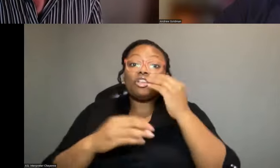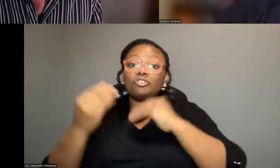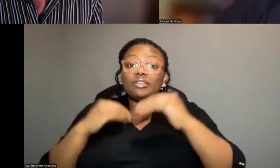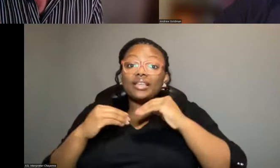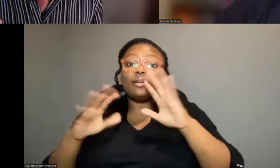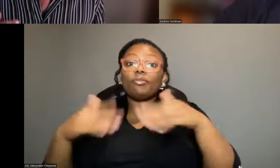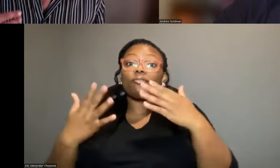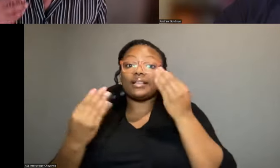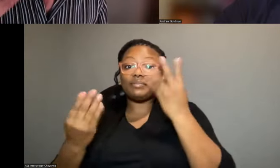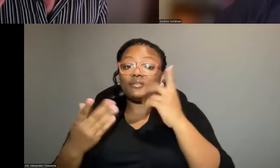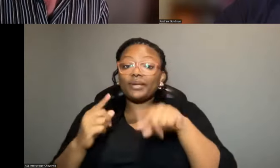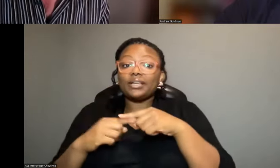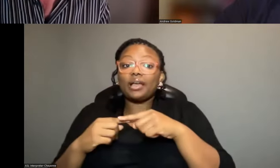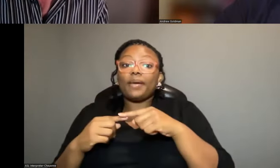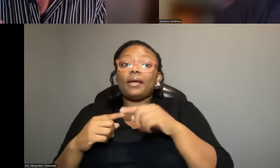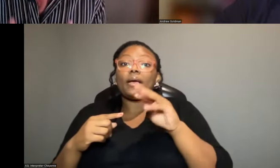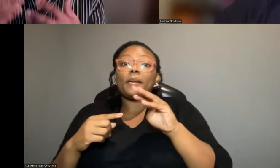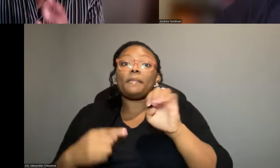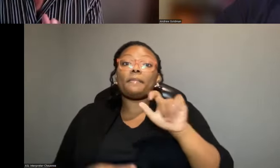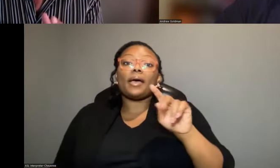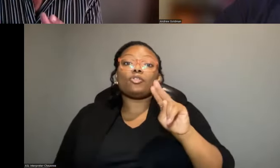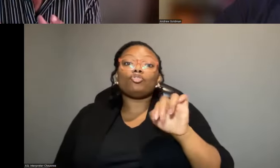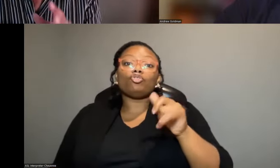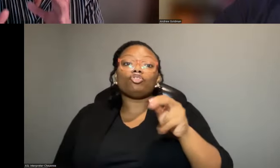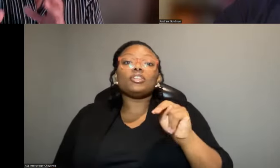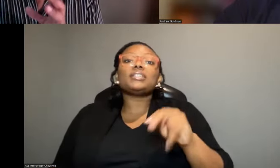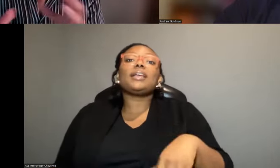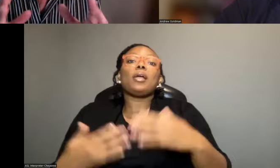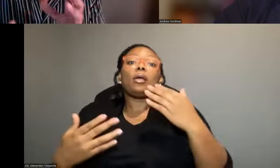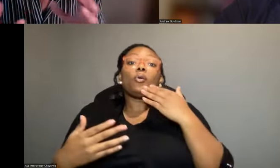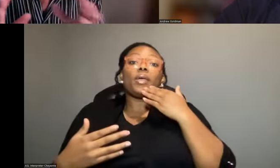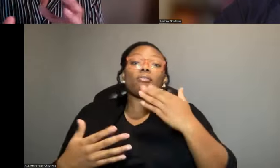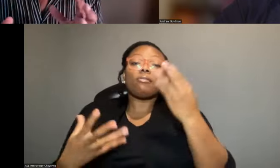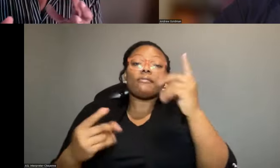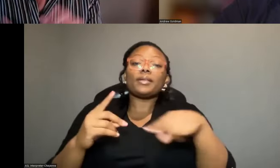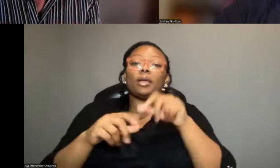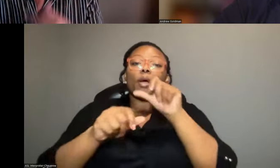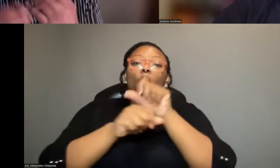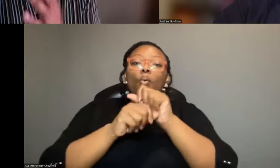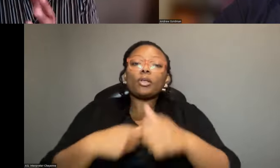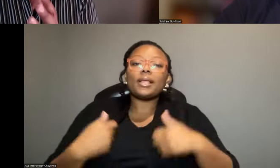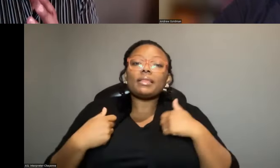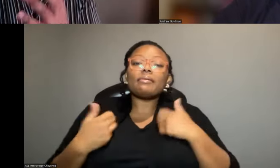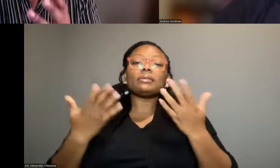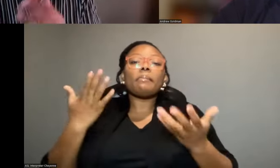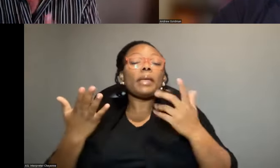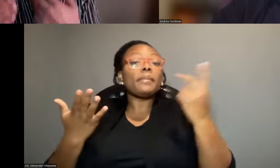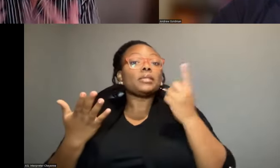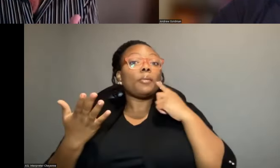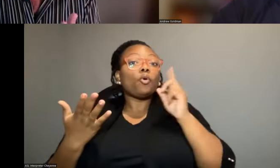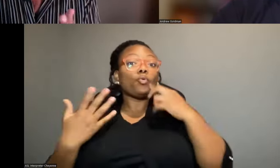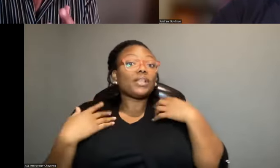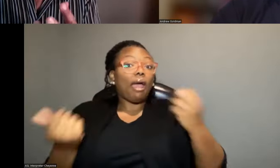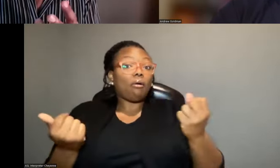about things like our nutrition. We have good information about the kind of working life. So we might be able to see somebody who's reasonably healthy